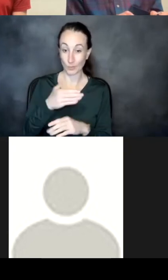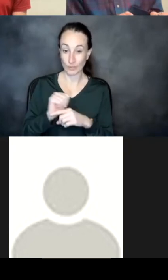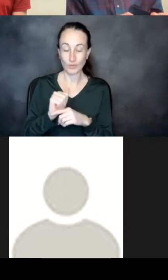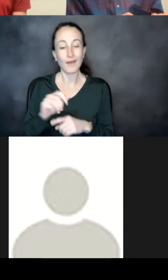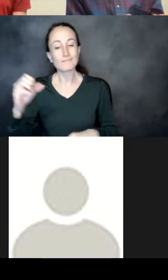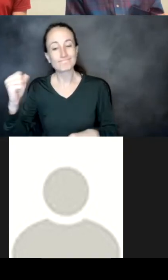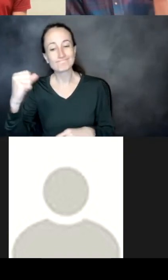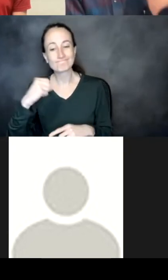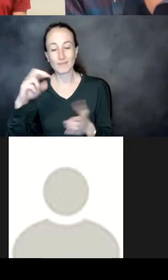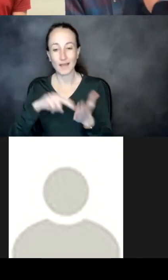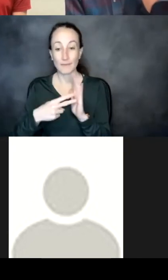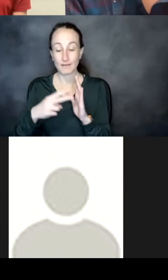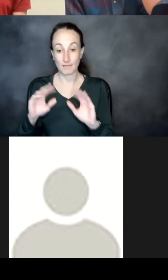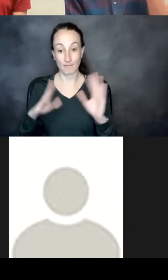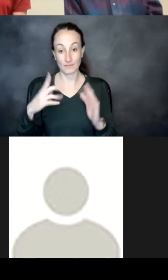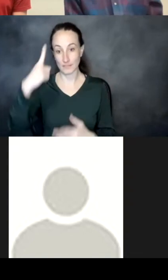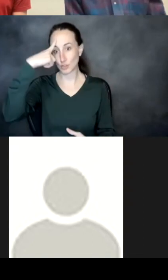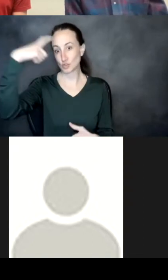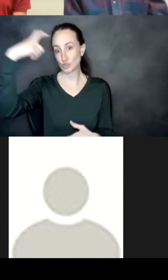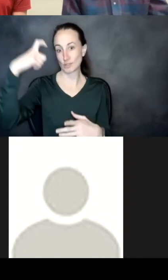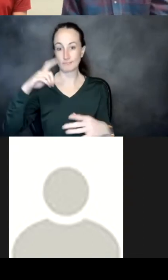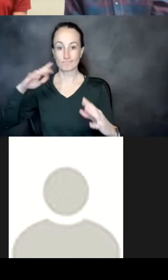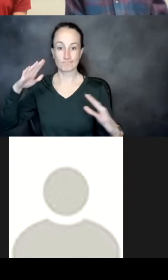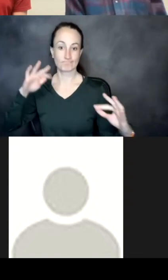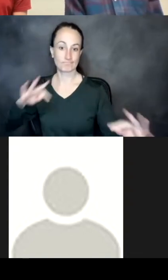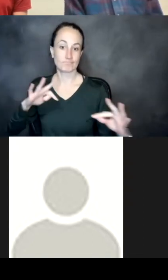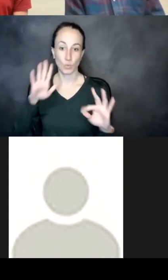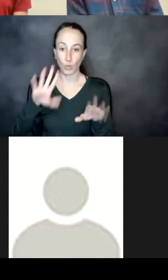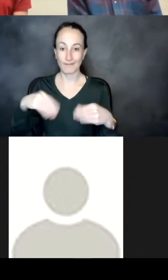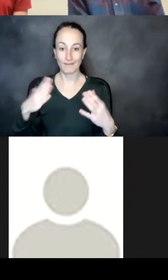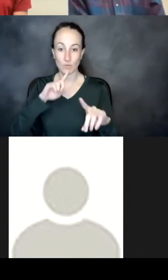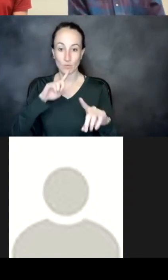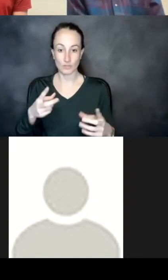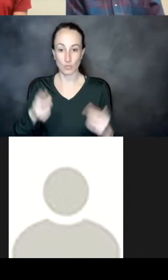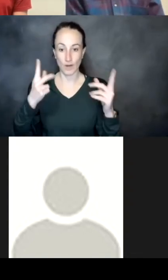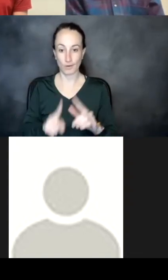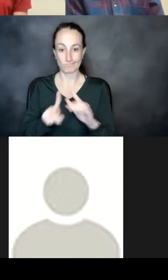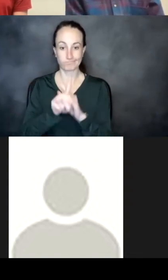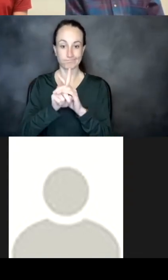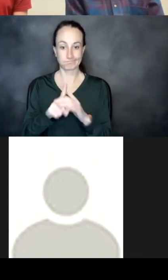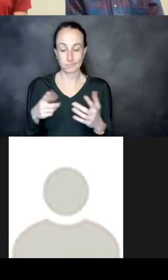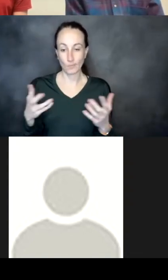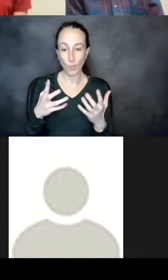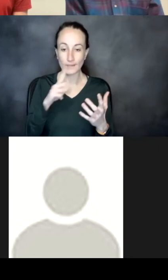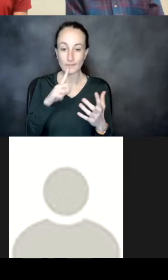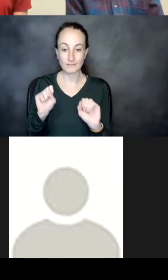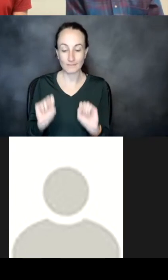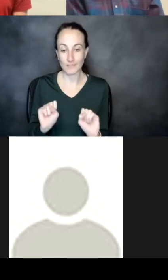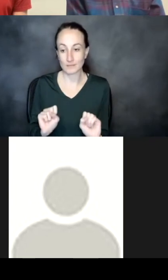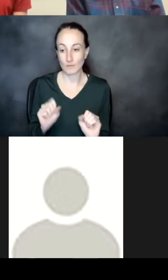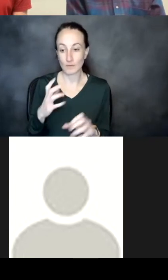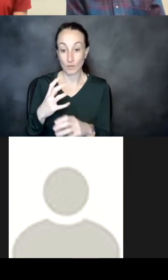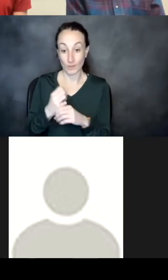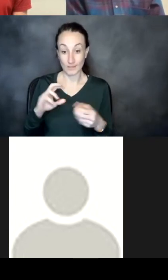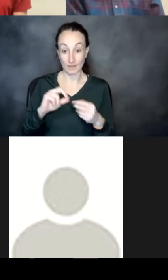obviously the dream network would just like give you the answer right away but like what i mean is like what is sort of like a doable sort of how can we take the